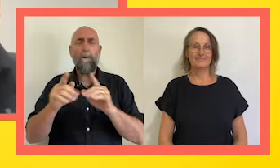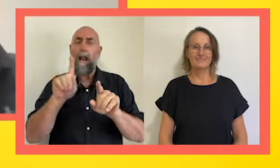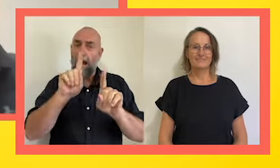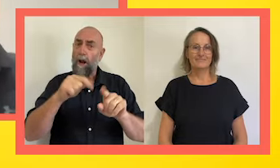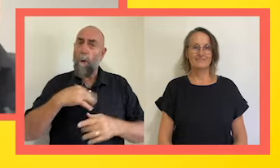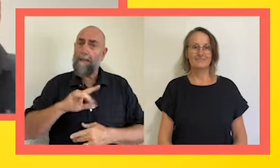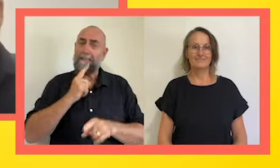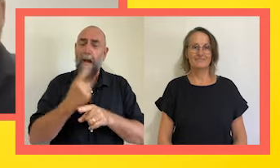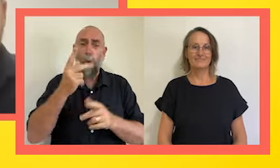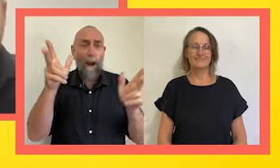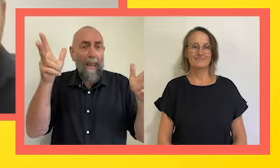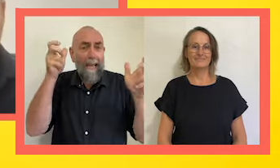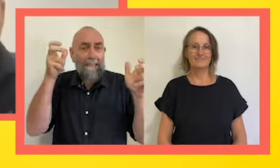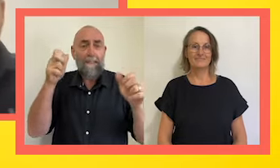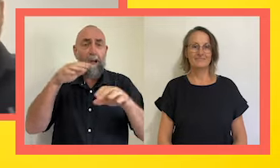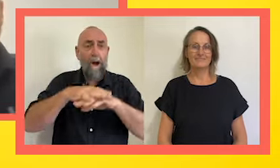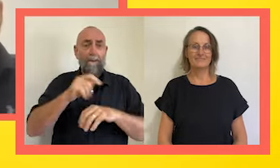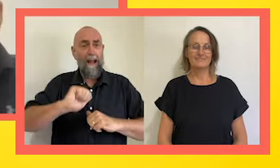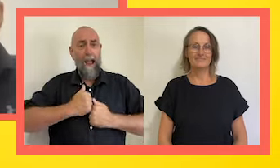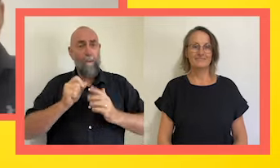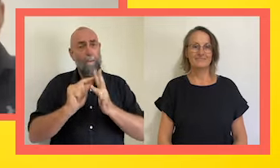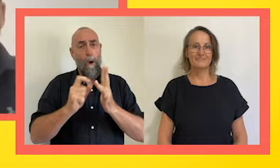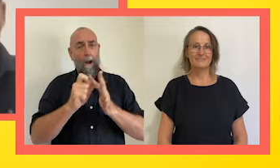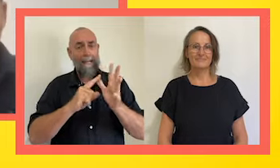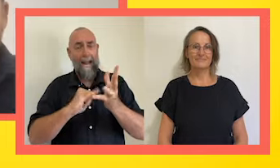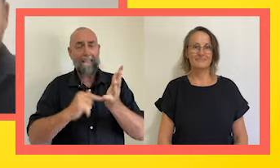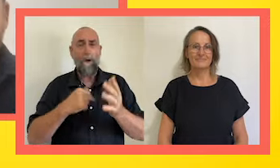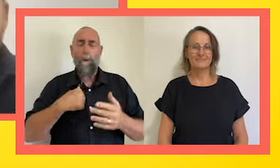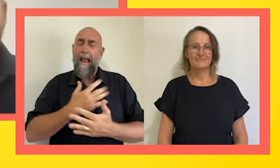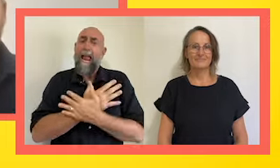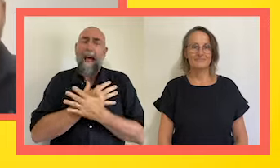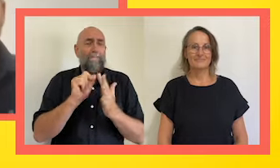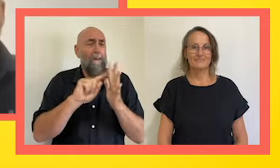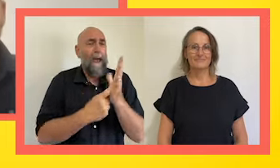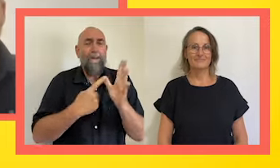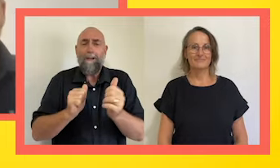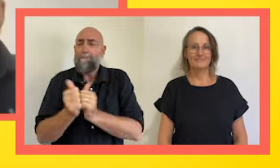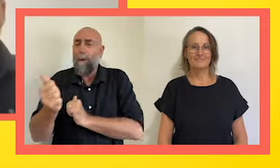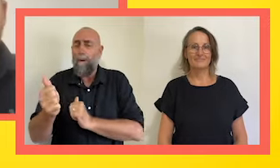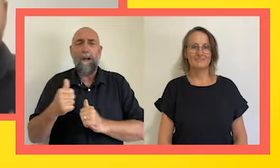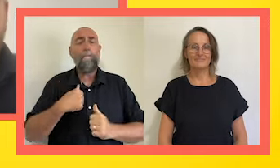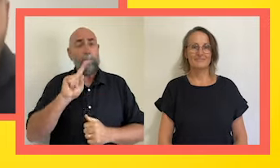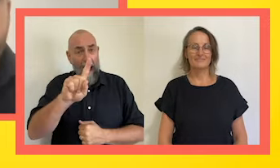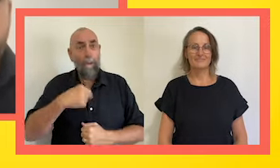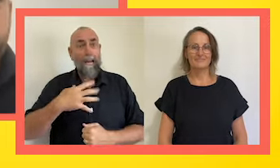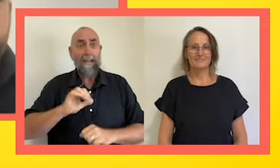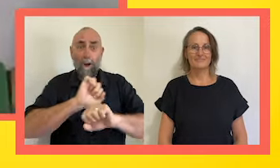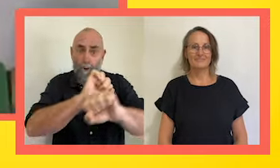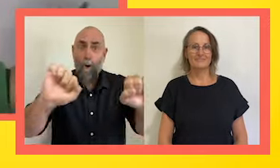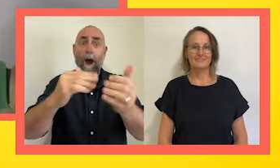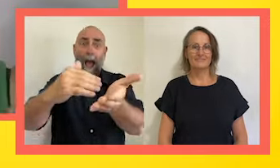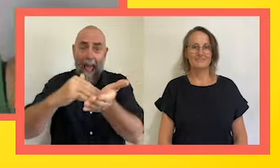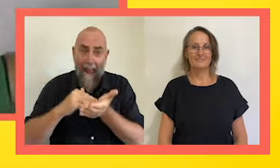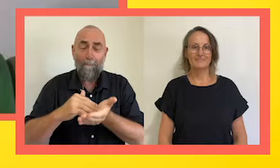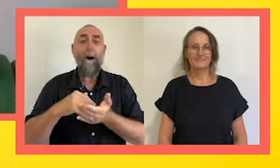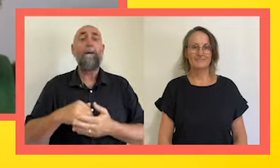We love Parasport here and we want to share how amazing it is with the rest of the world, but we need your help to do that. We need